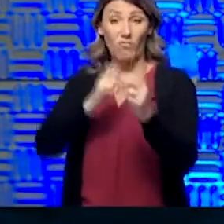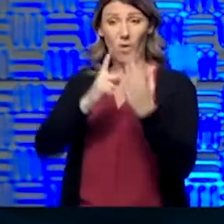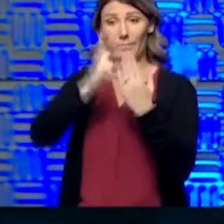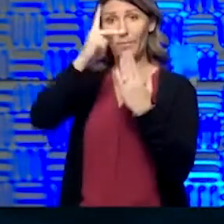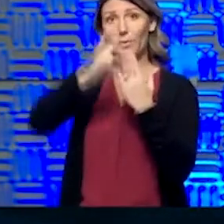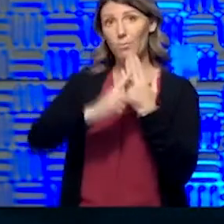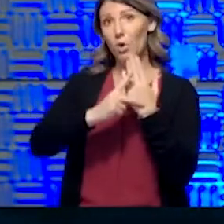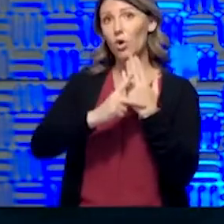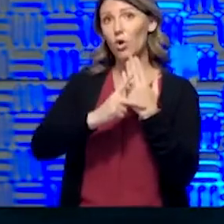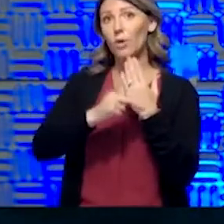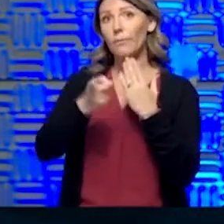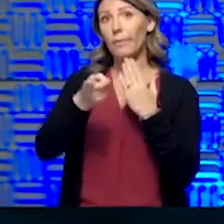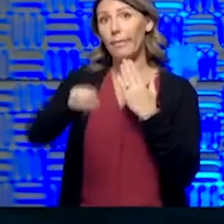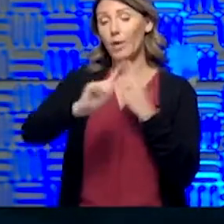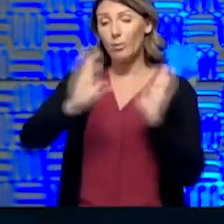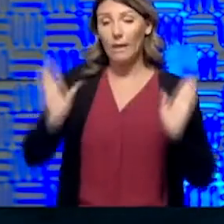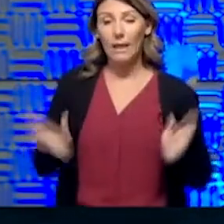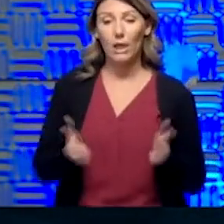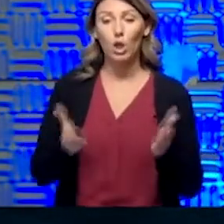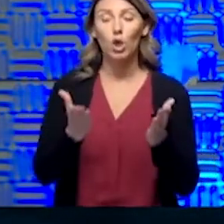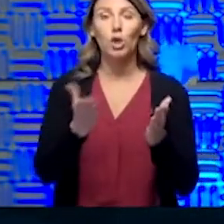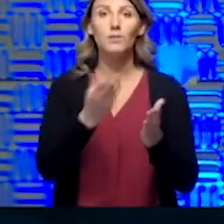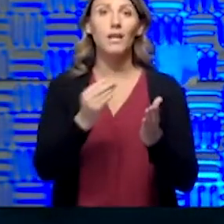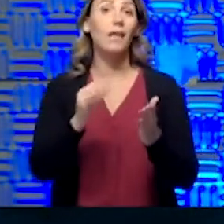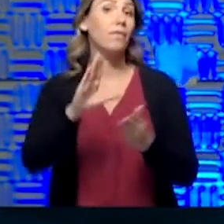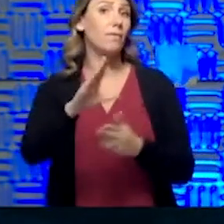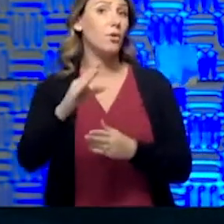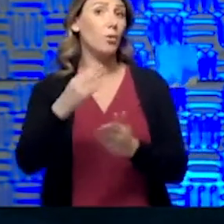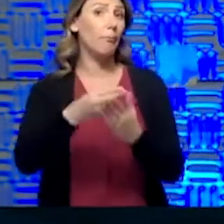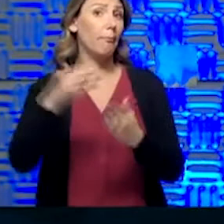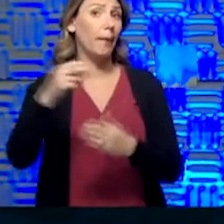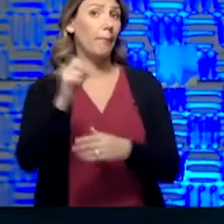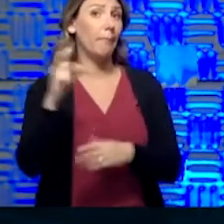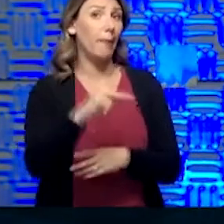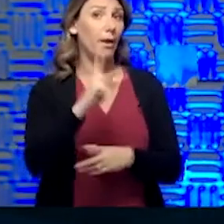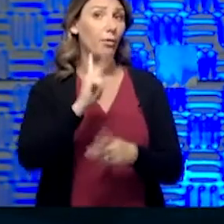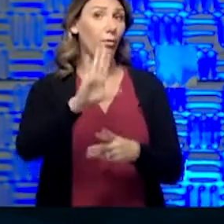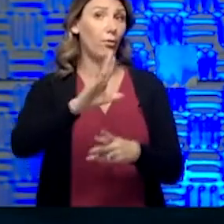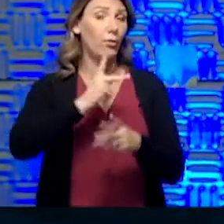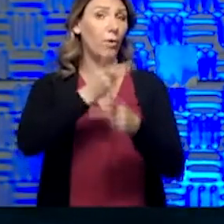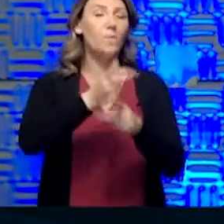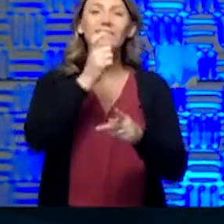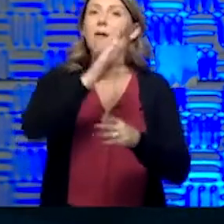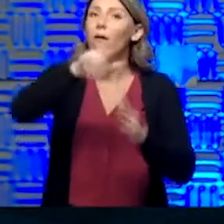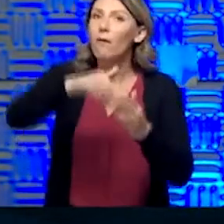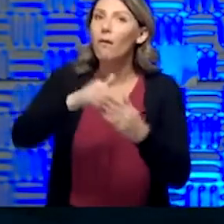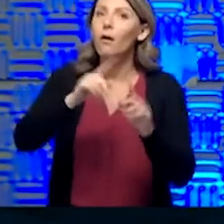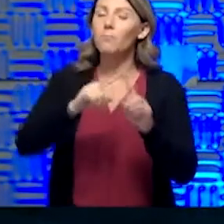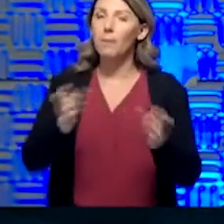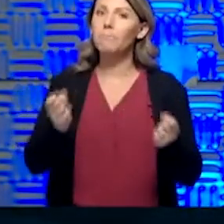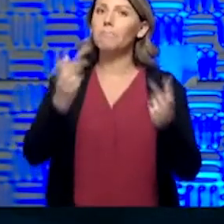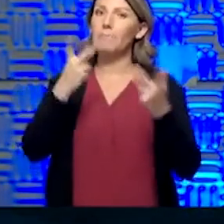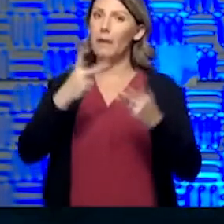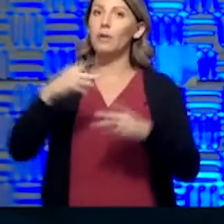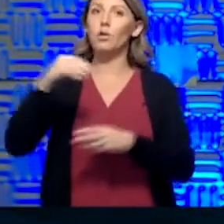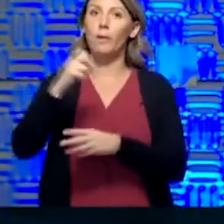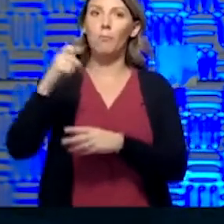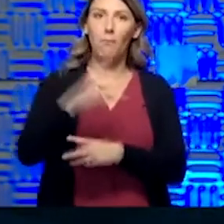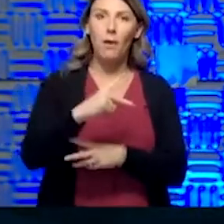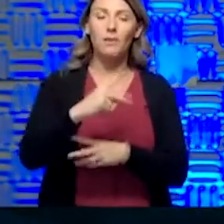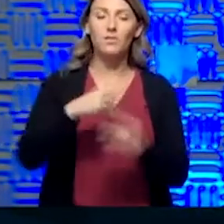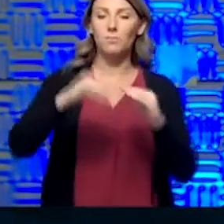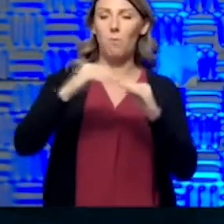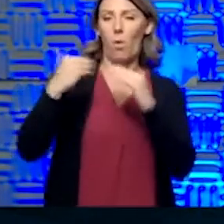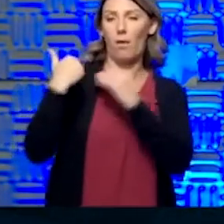being encouraged and are returning their loans. Not all, but many, so more accountability